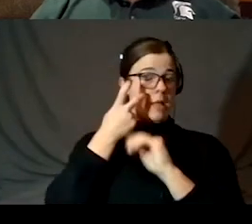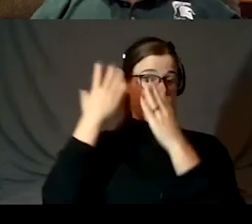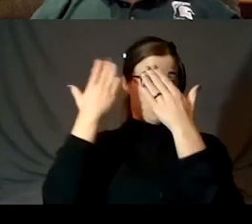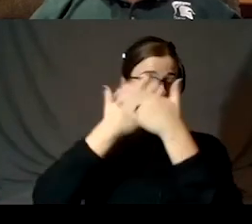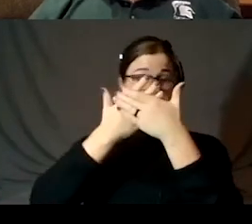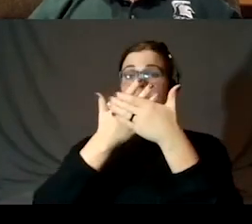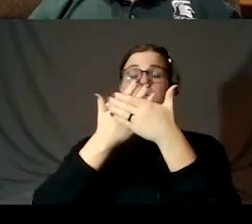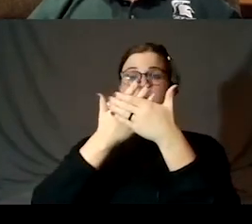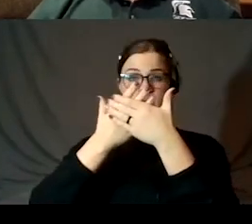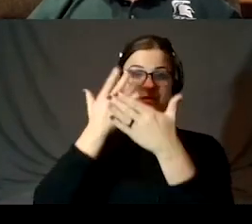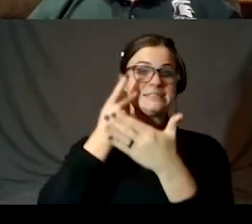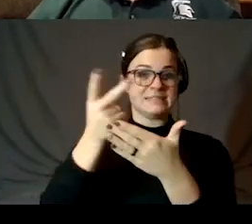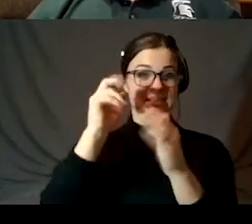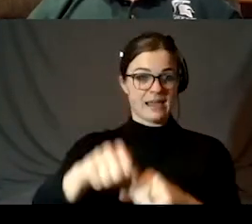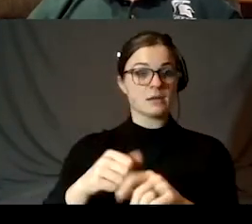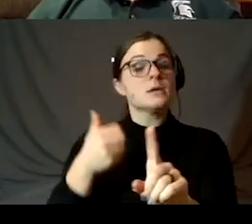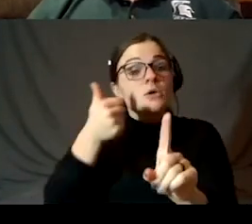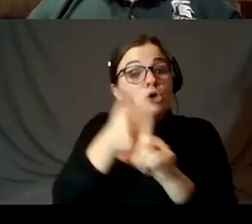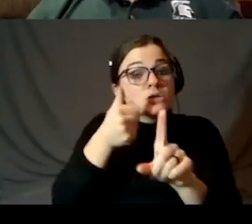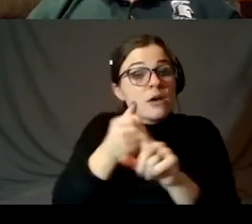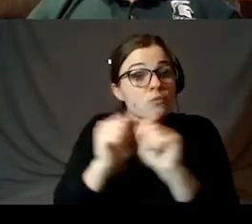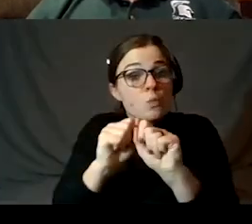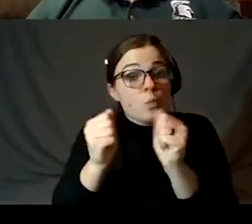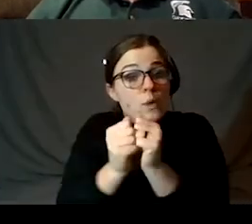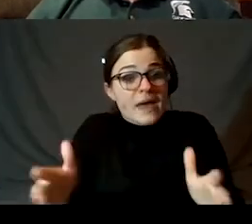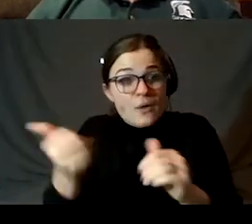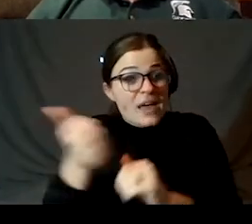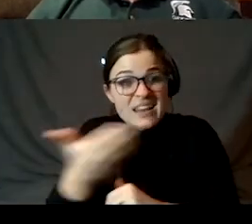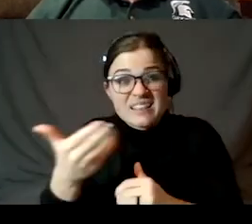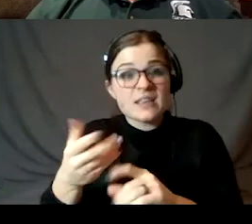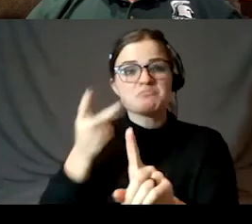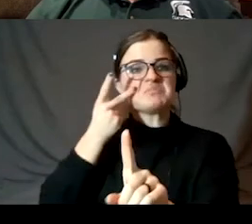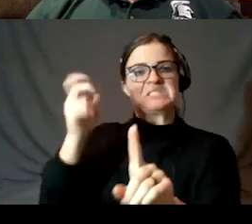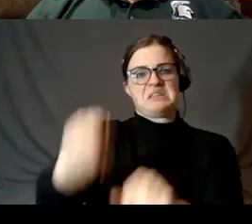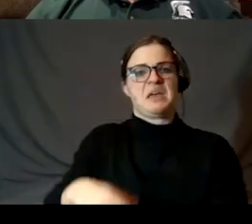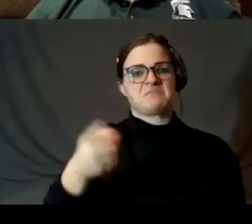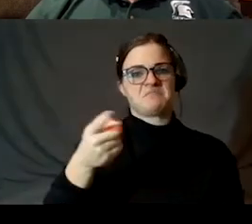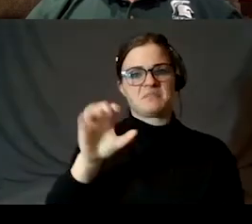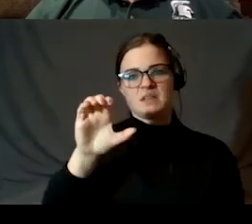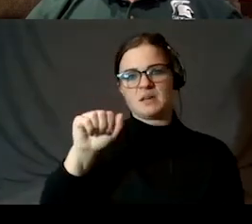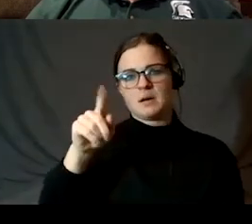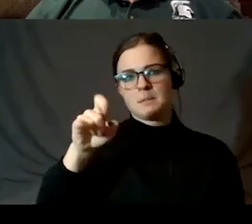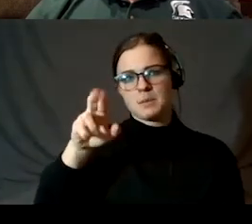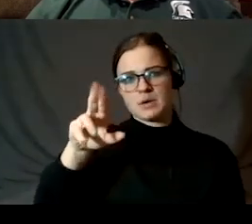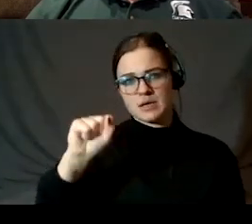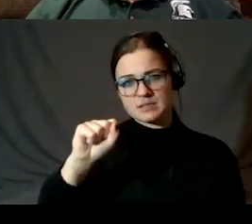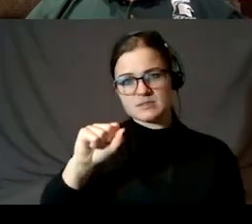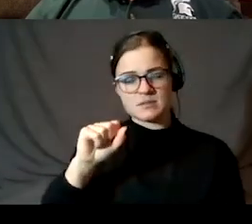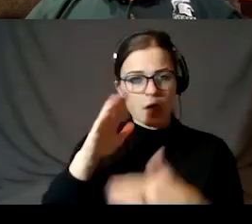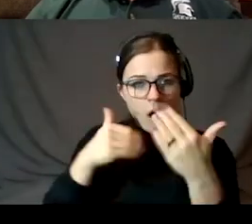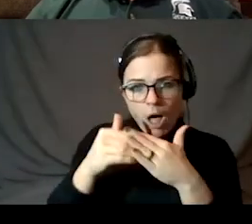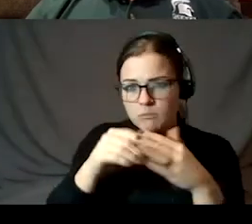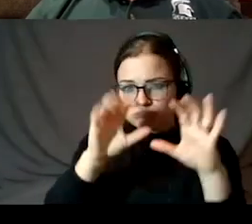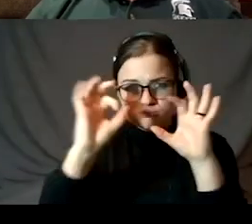And this is what you can expect to see with your eyes. Anything you can see here, you can see here Copernicus, Kepler, and Aristarchus,